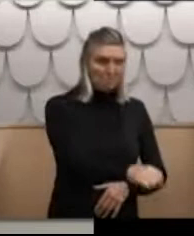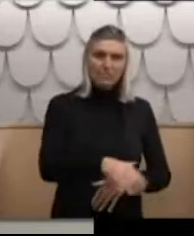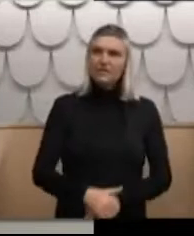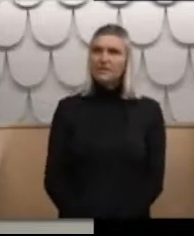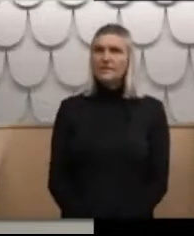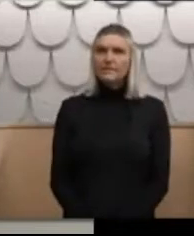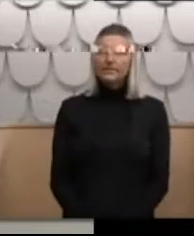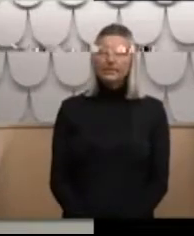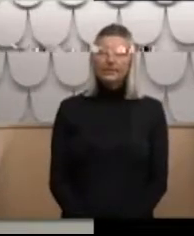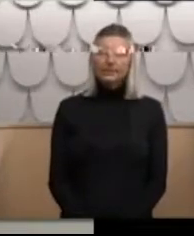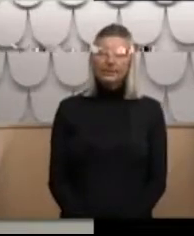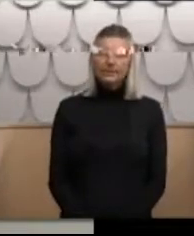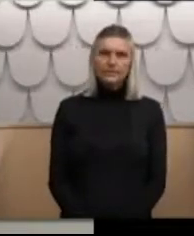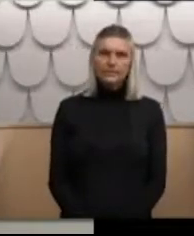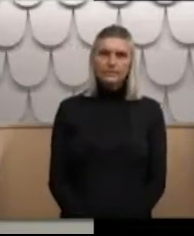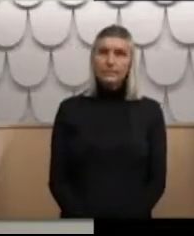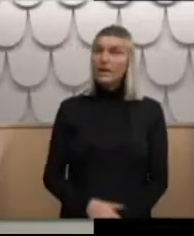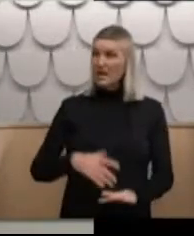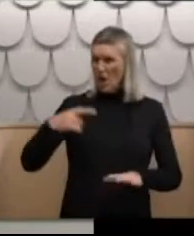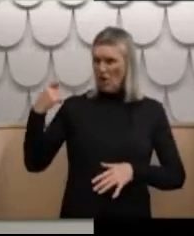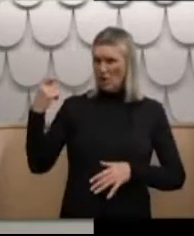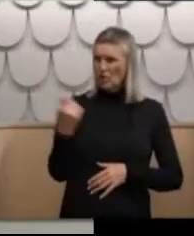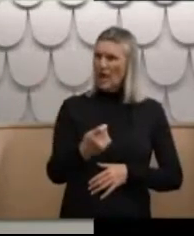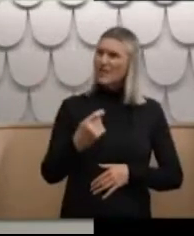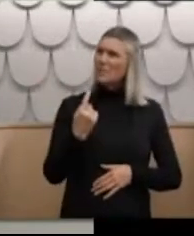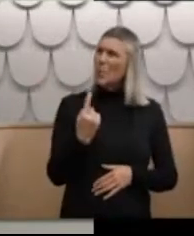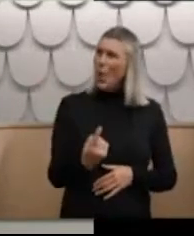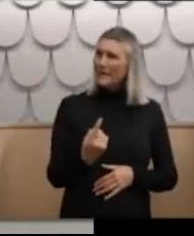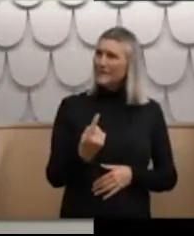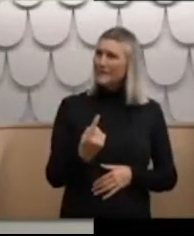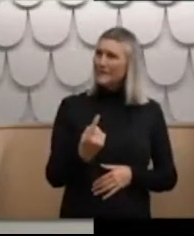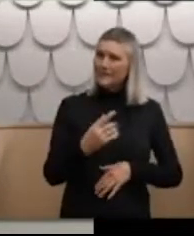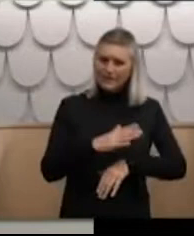Once they found me with the burglary of a key that was valued at 60 cents.